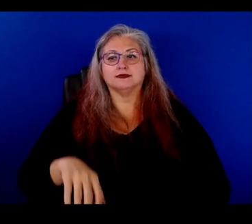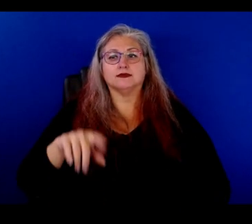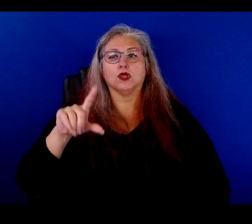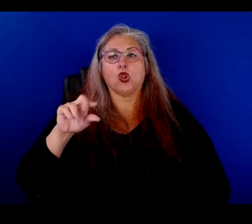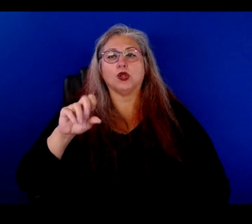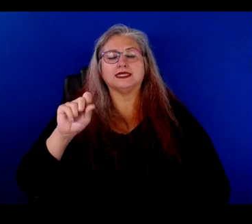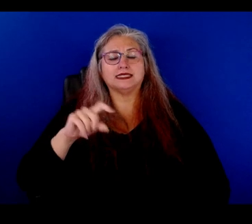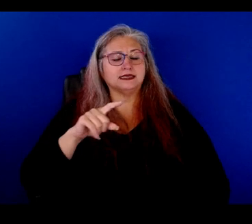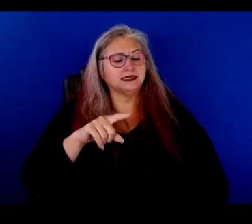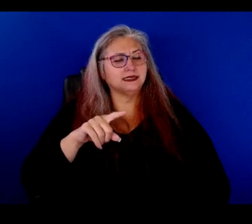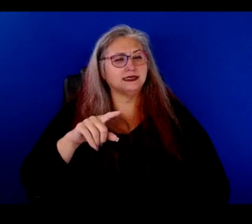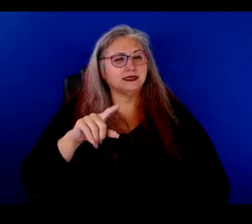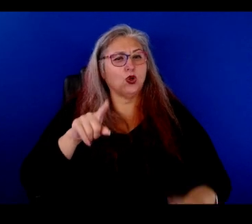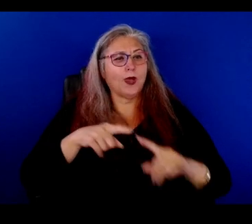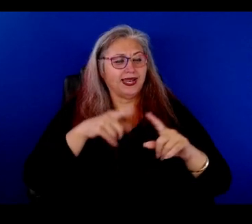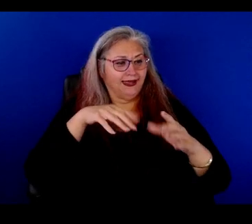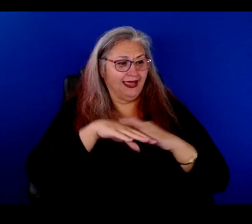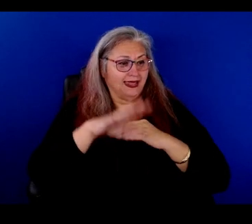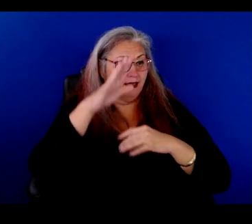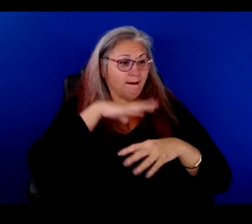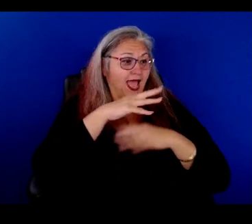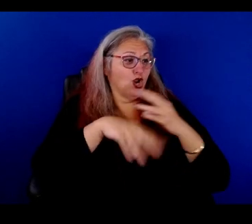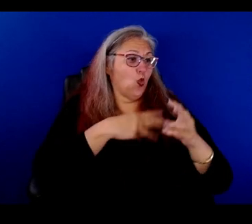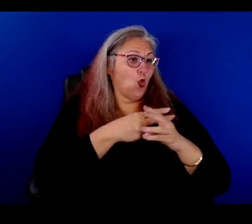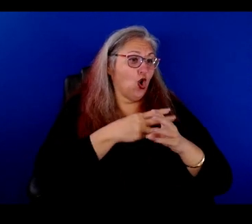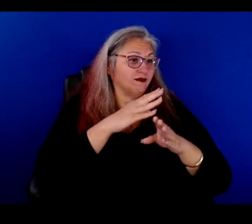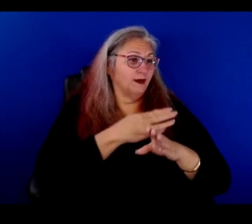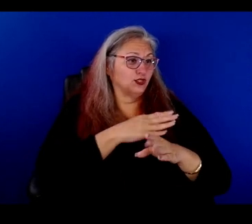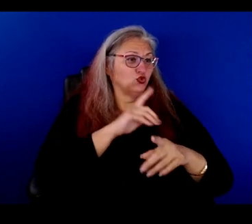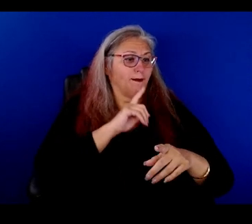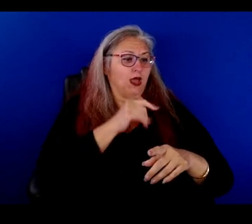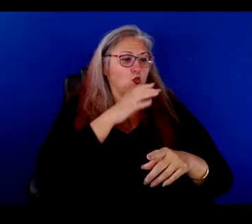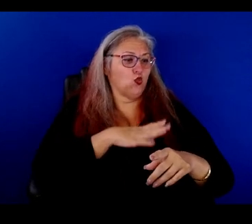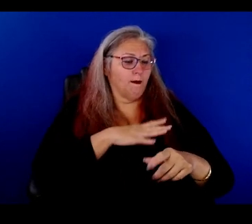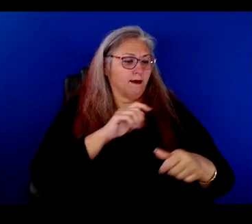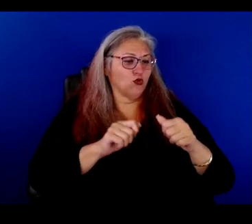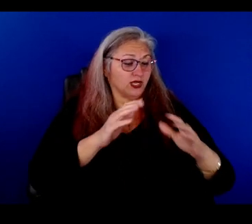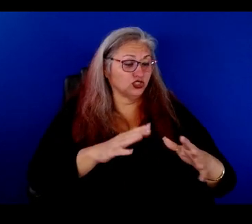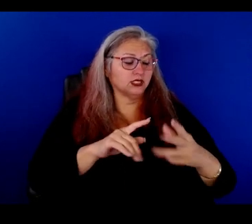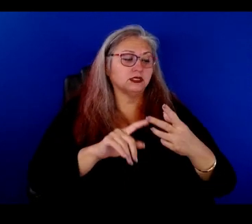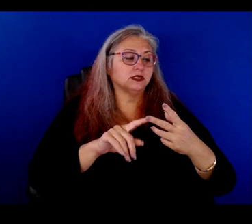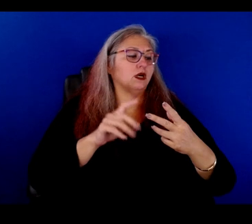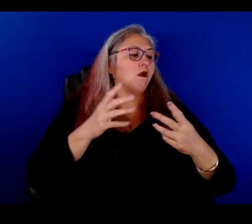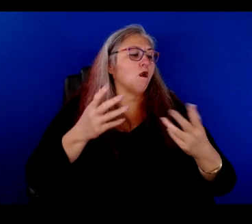in, in the, in the men world of music to be a woman percussionist or was it,